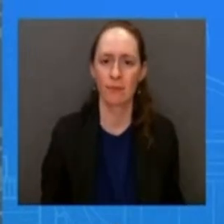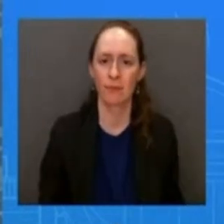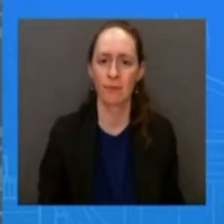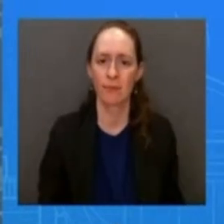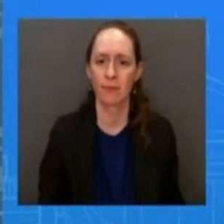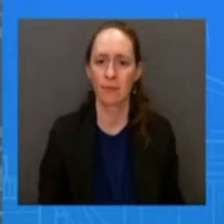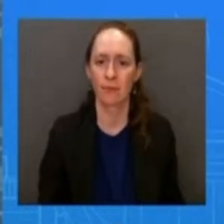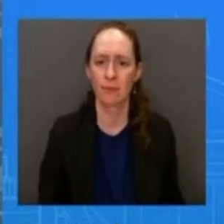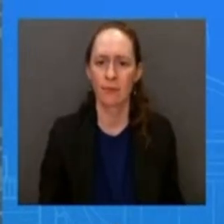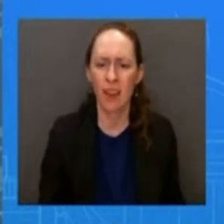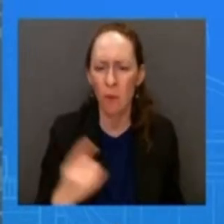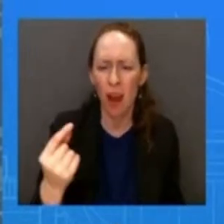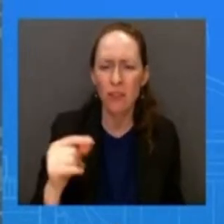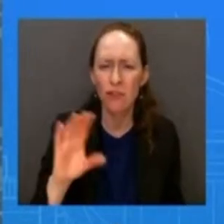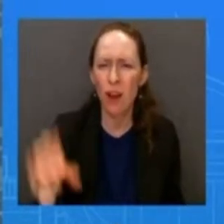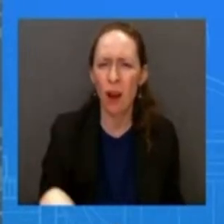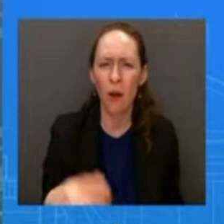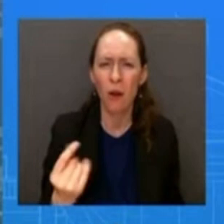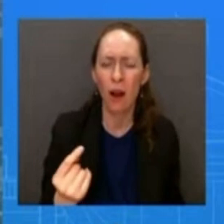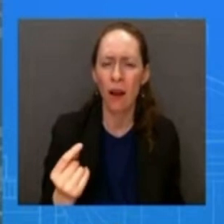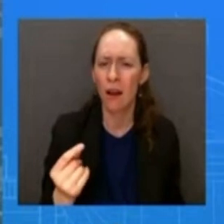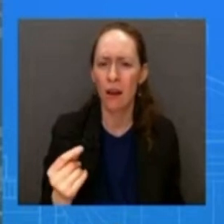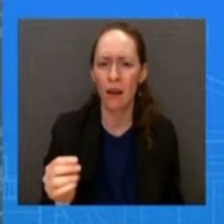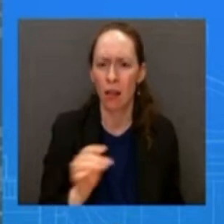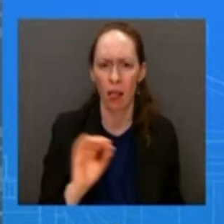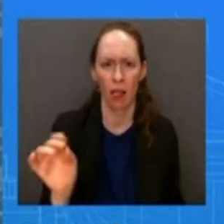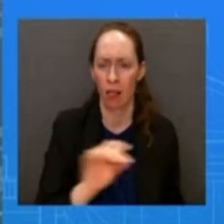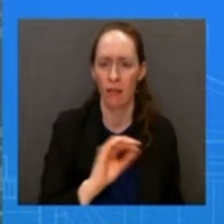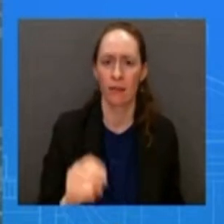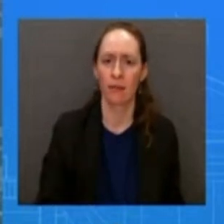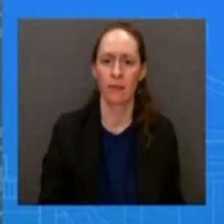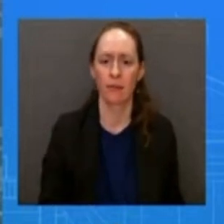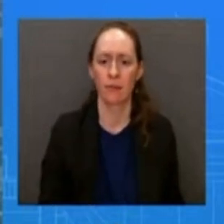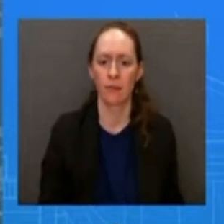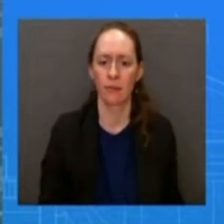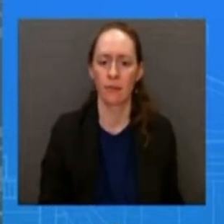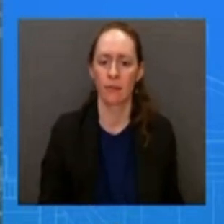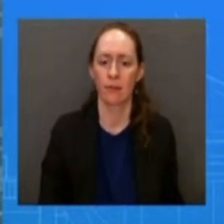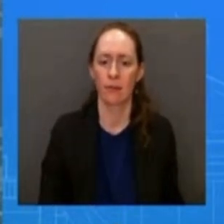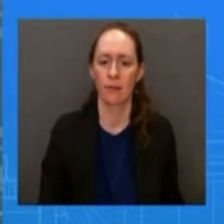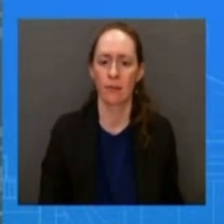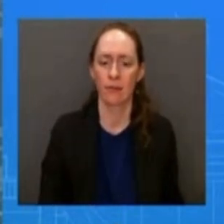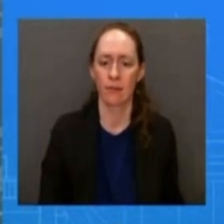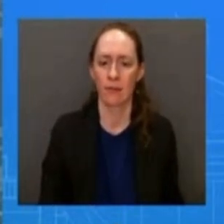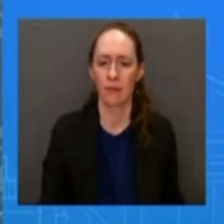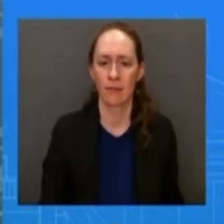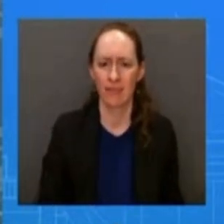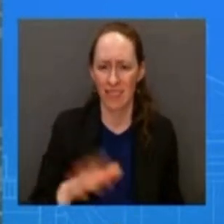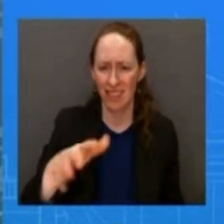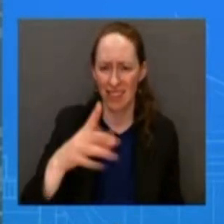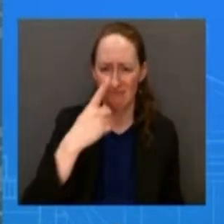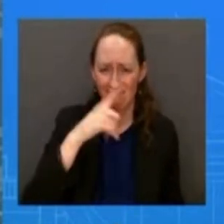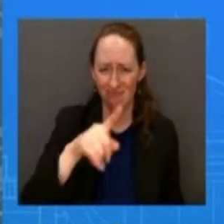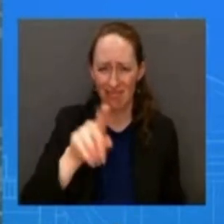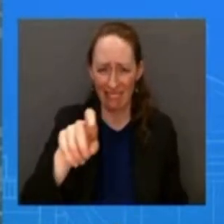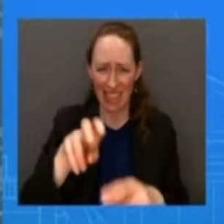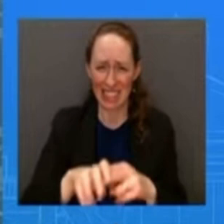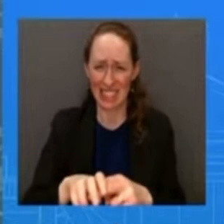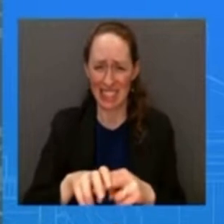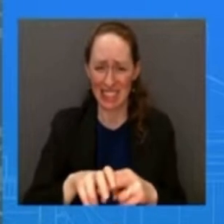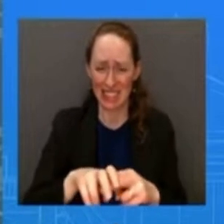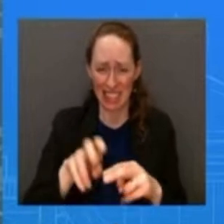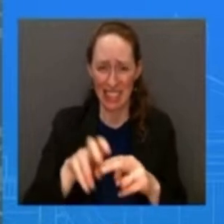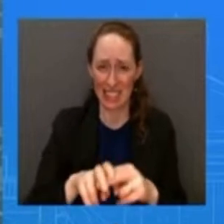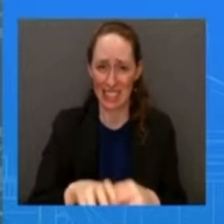emmett till came from chicago okay do you mind taking a seat please we just just so that we're following you know we're